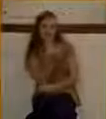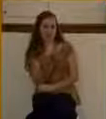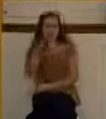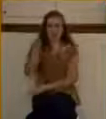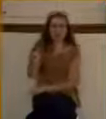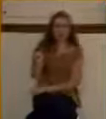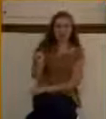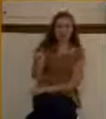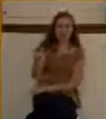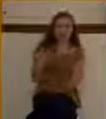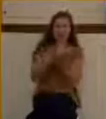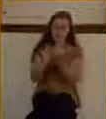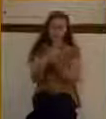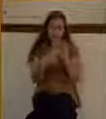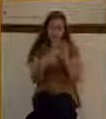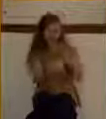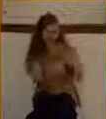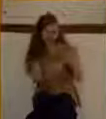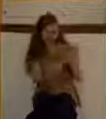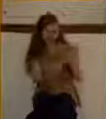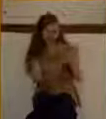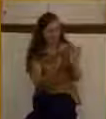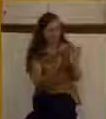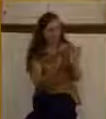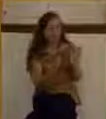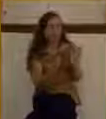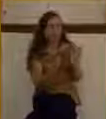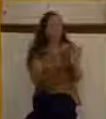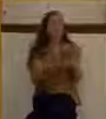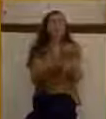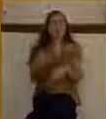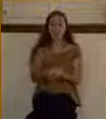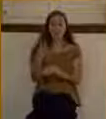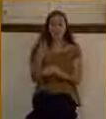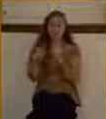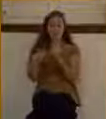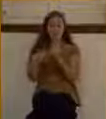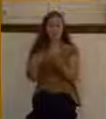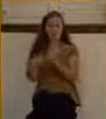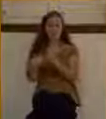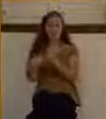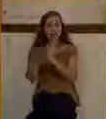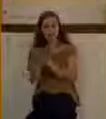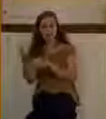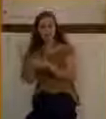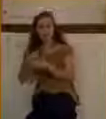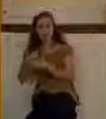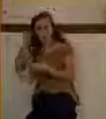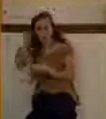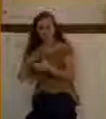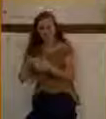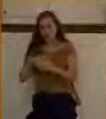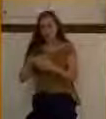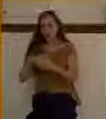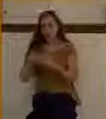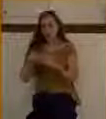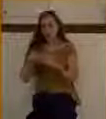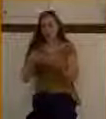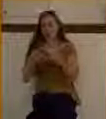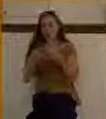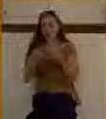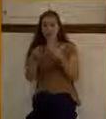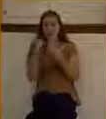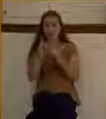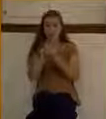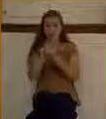And I don't think it's an accident that after those two narratives, what do we have here? We have the narrative of blind Bartimaeus, and he's got something that he